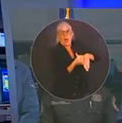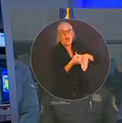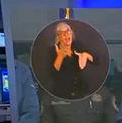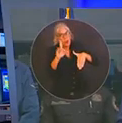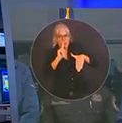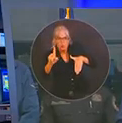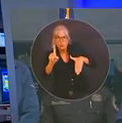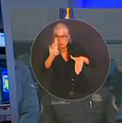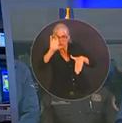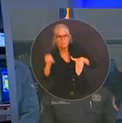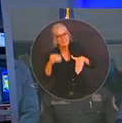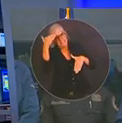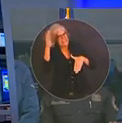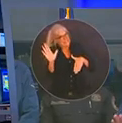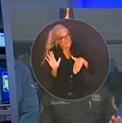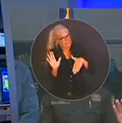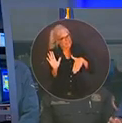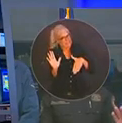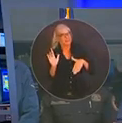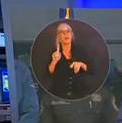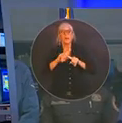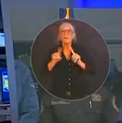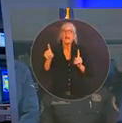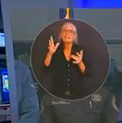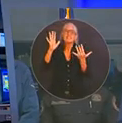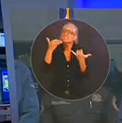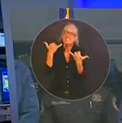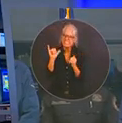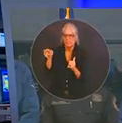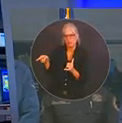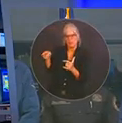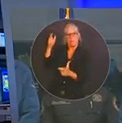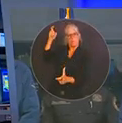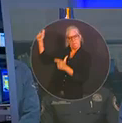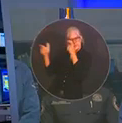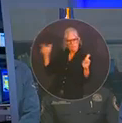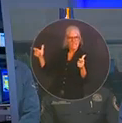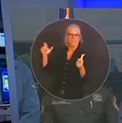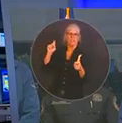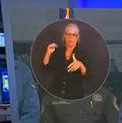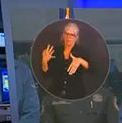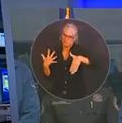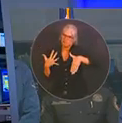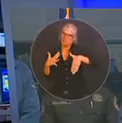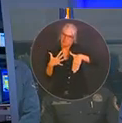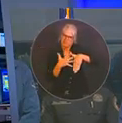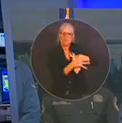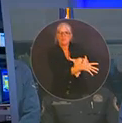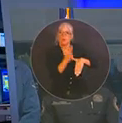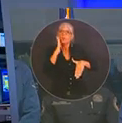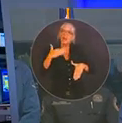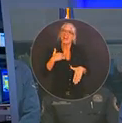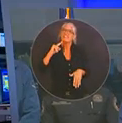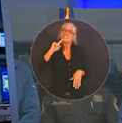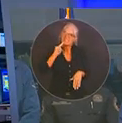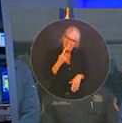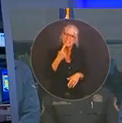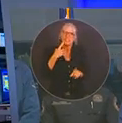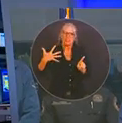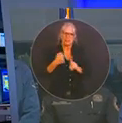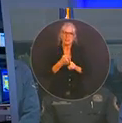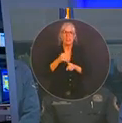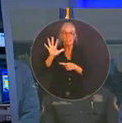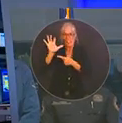looking at a major hurricane. It is going to have really, really significant impacts. Right now, it's located about 560 miles